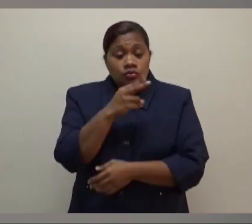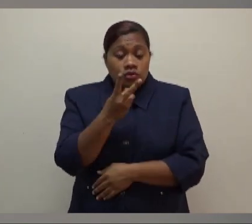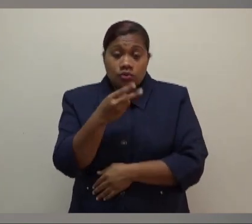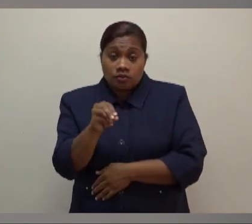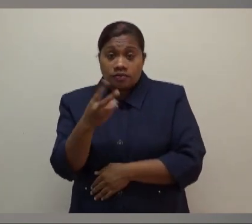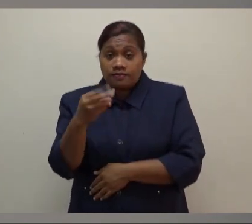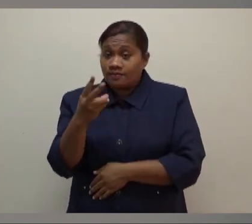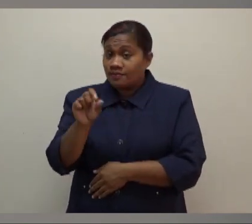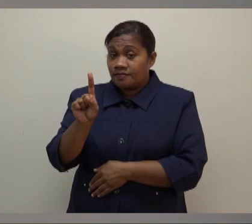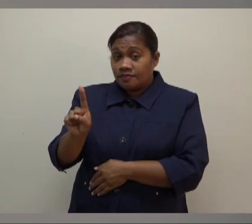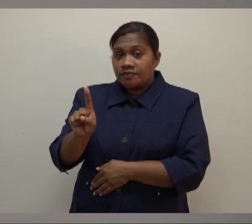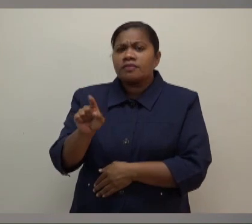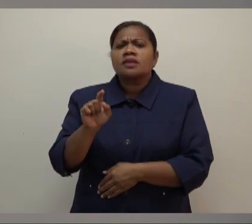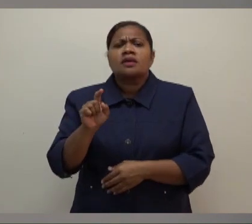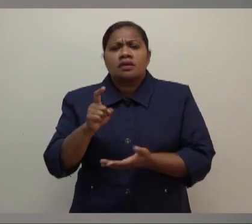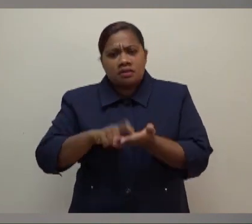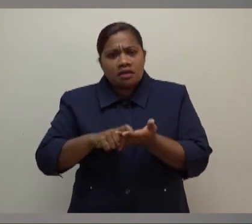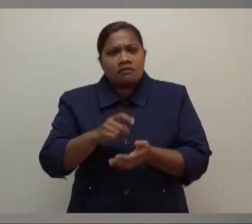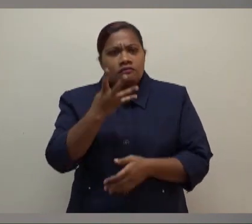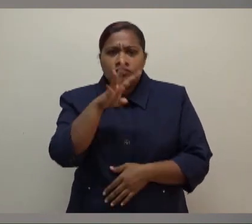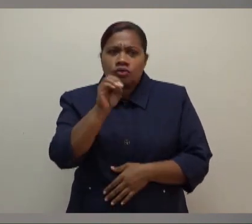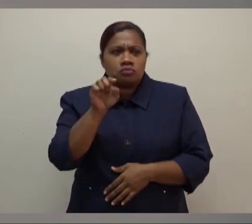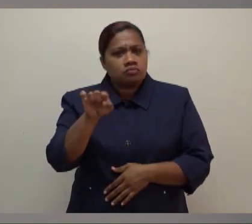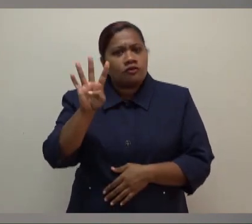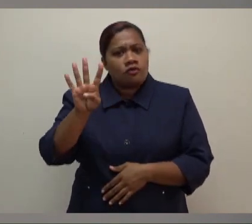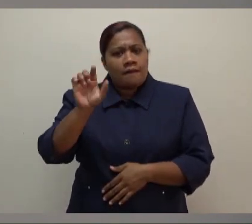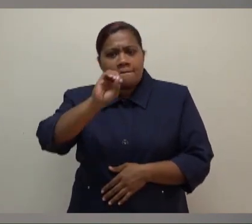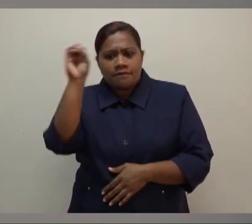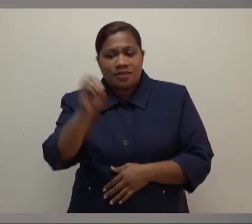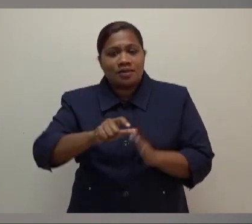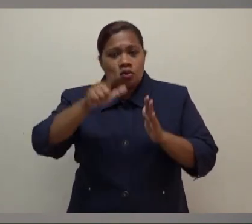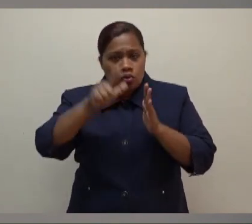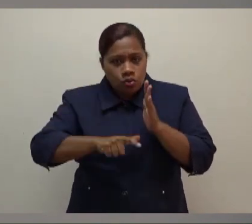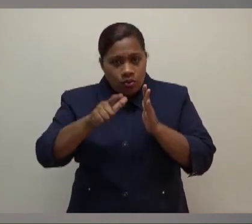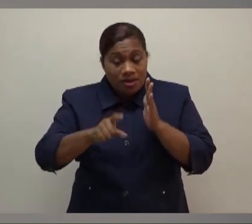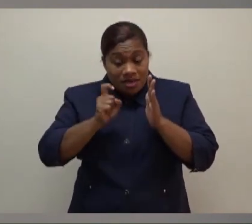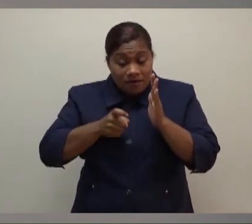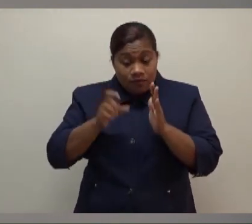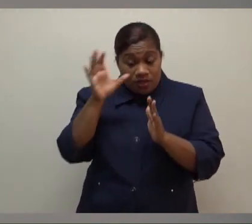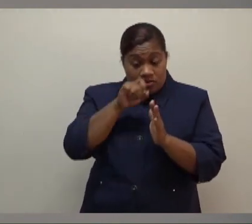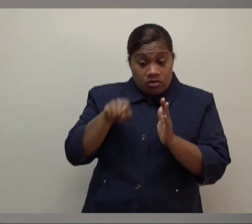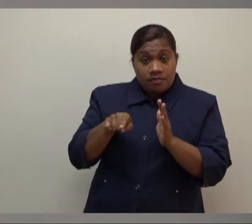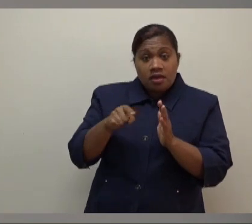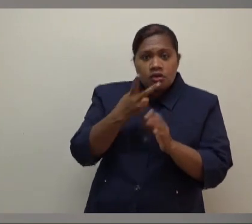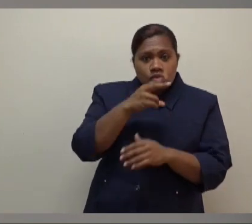to GDP ratio would have been 14.4% lower if we assume nominal GDP remained at 2018-2019 levels,